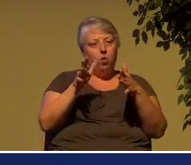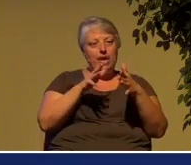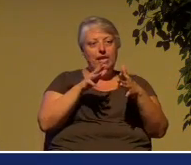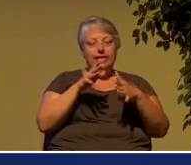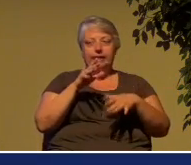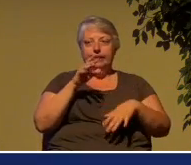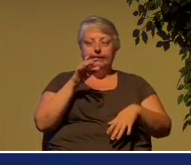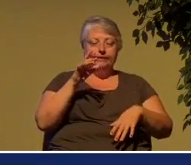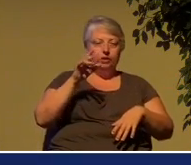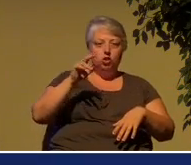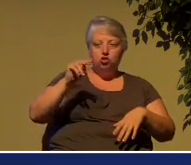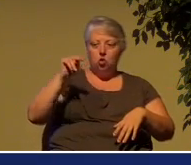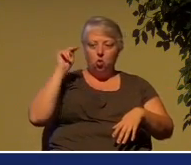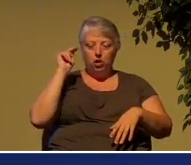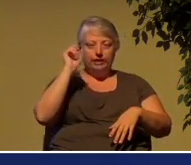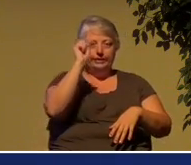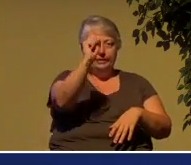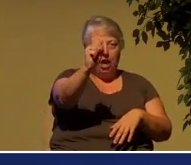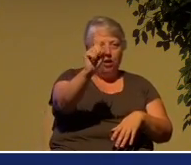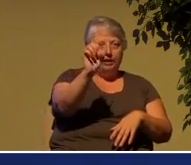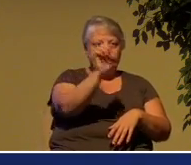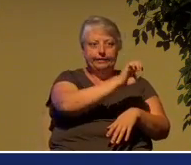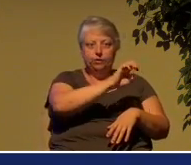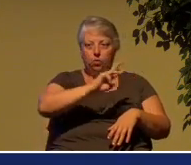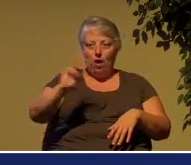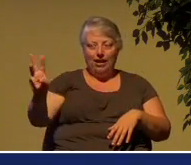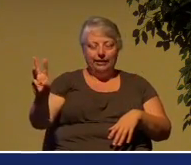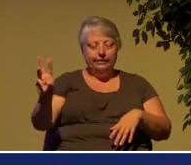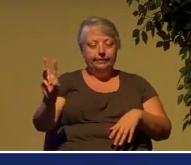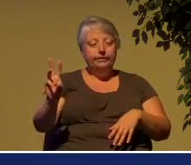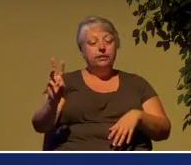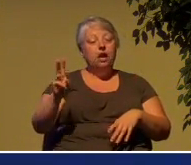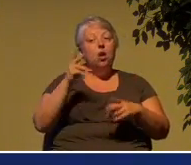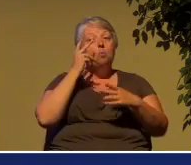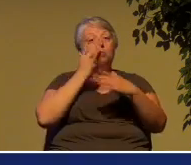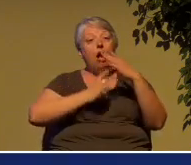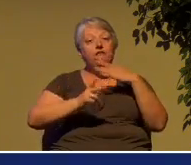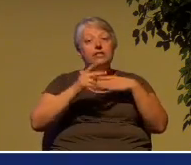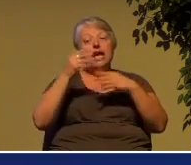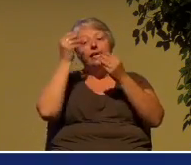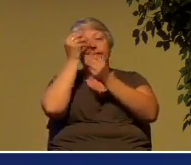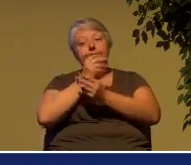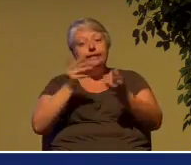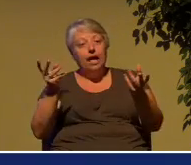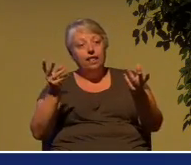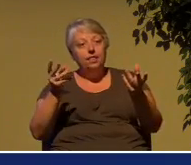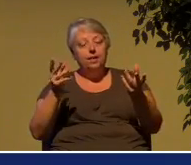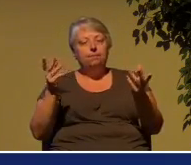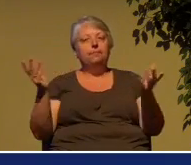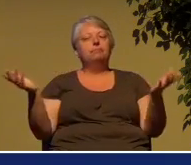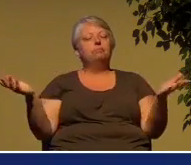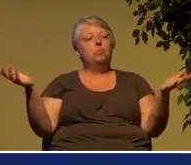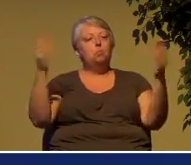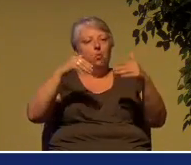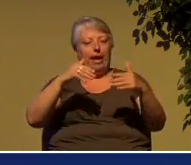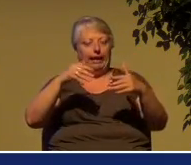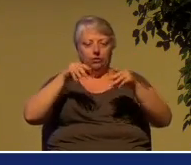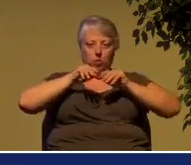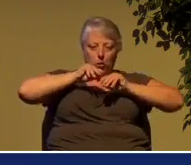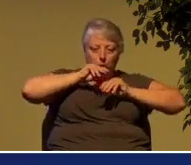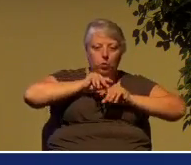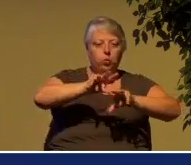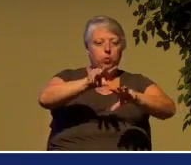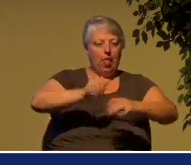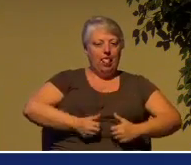into these bodies and bring them to life. And of course, that's what he does, because the Hebrew word for breath and